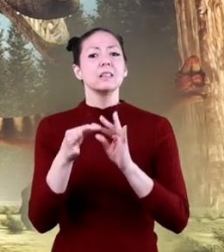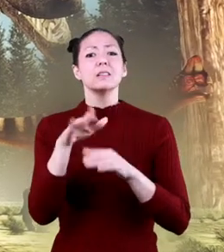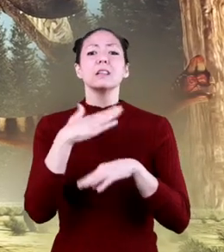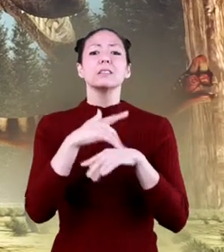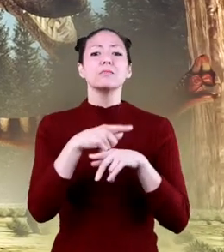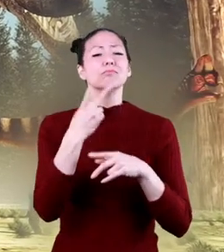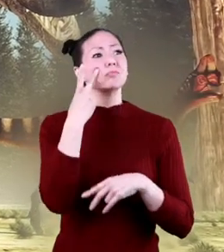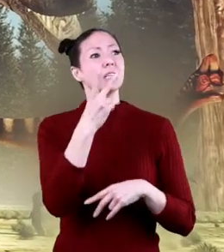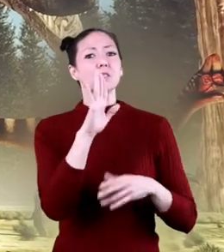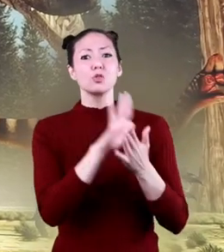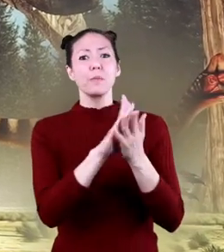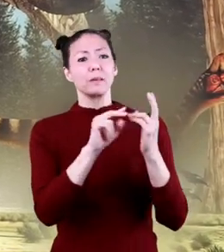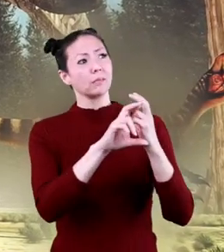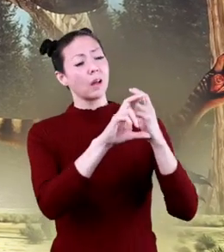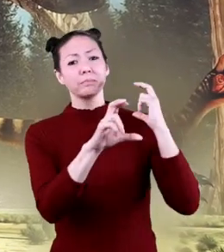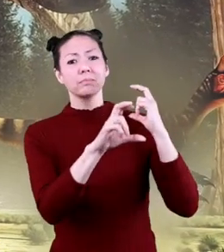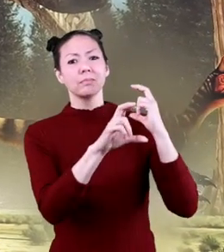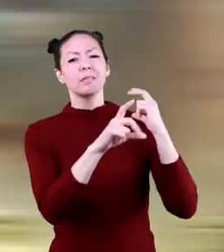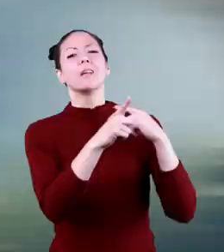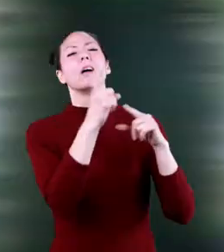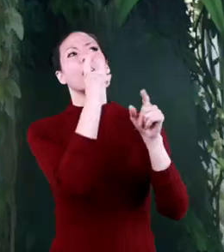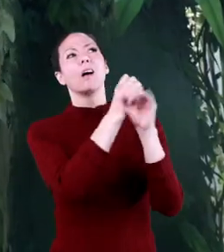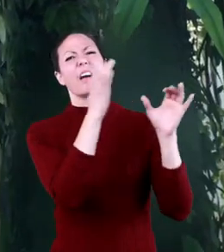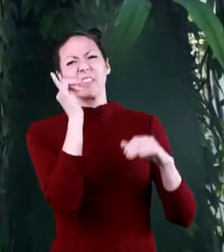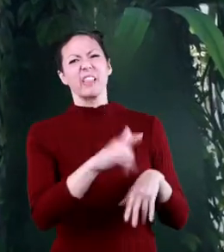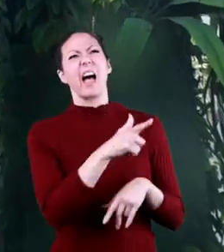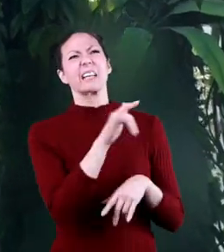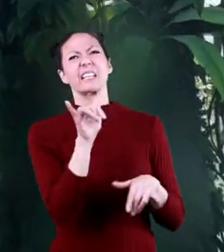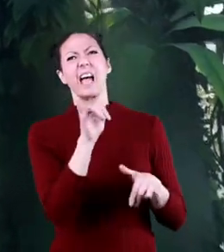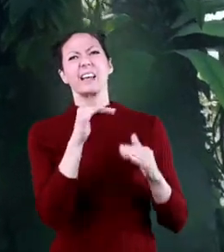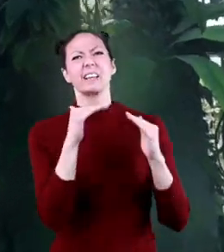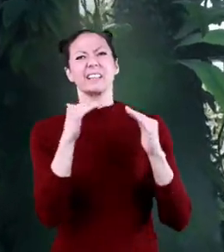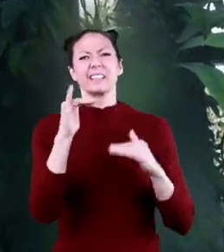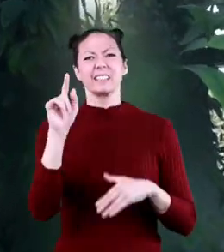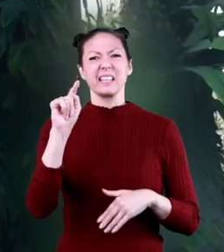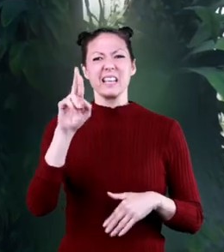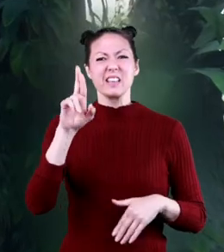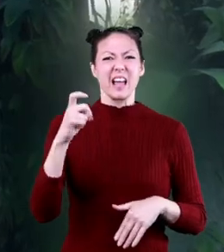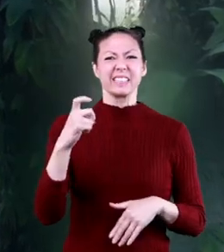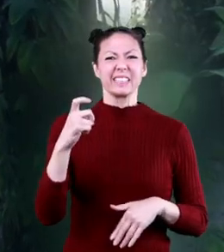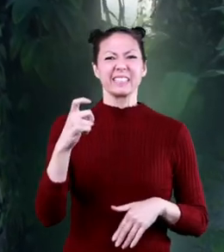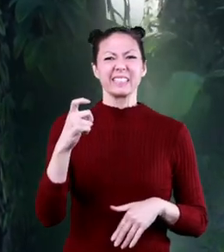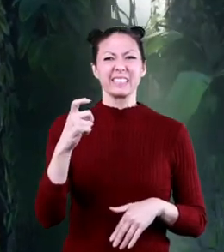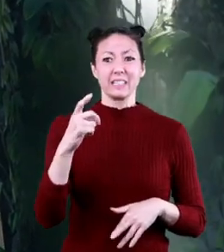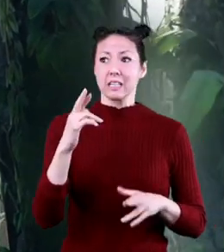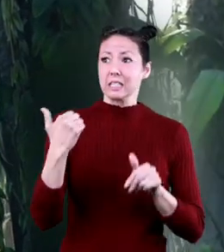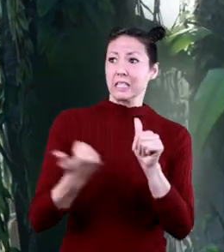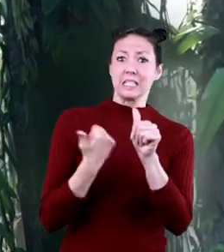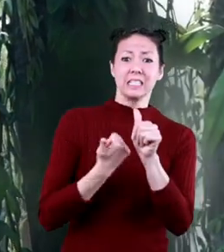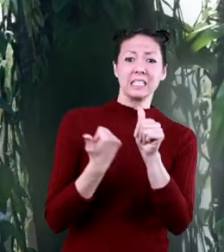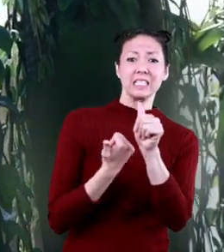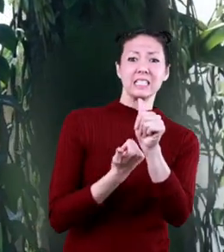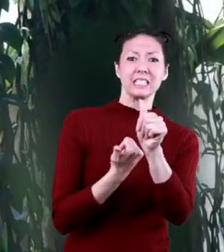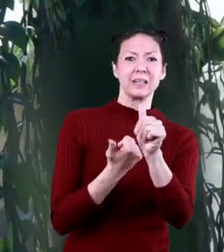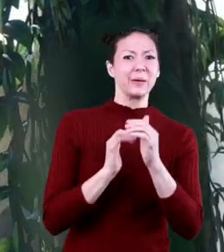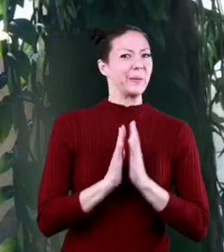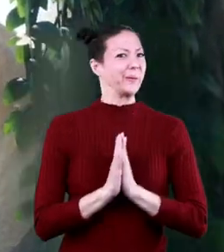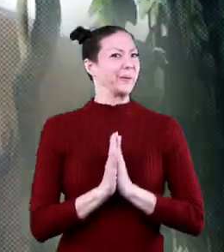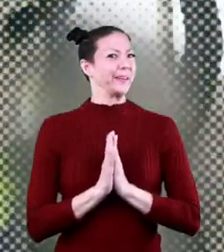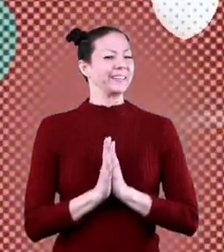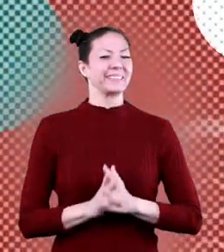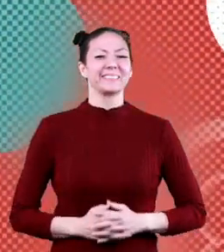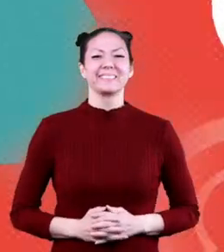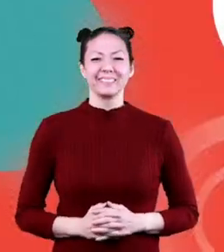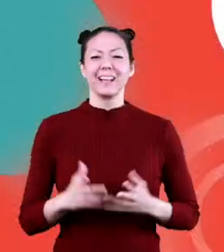The next time you see a bus drive by, picture what it would be like if that bus was a dinosaur ready to chase its prey.